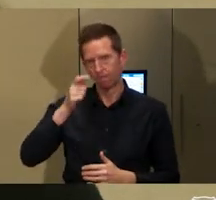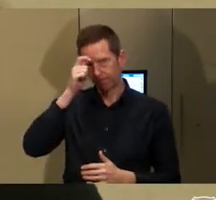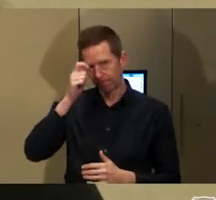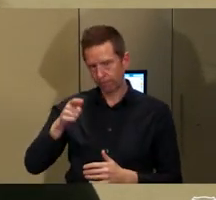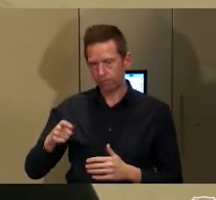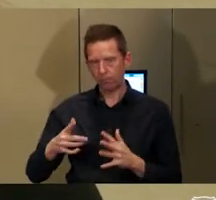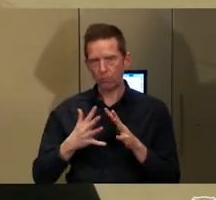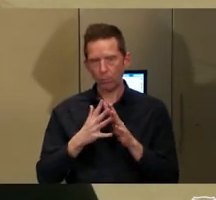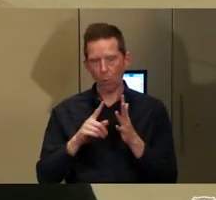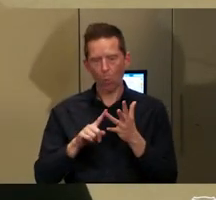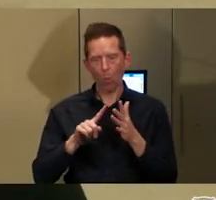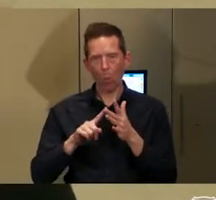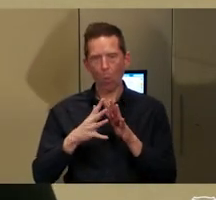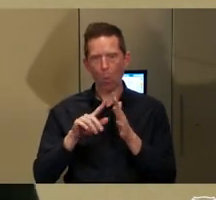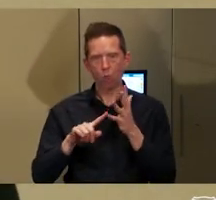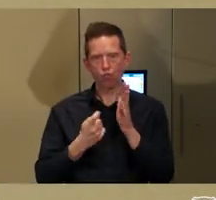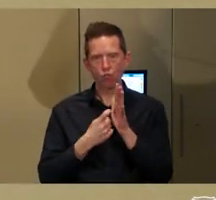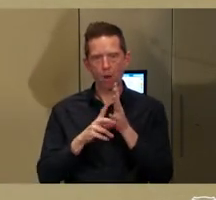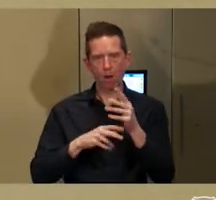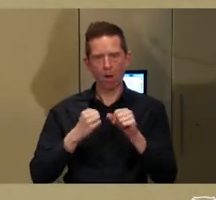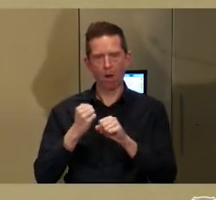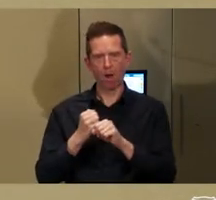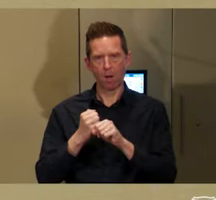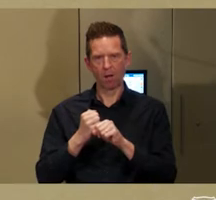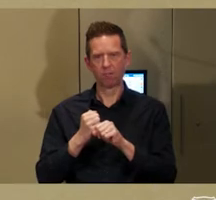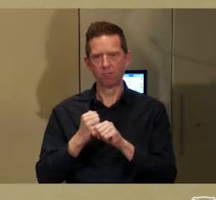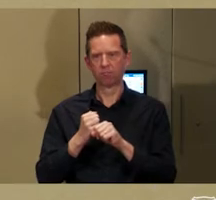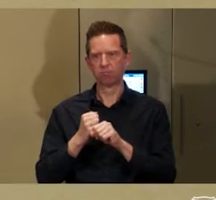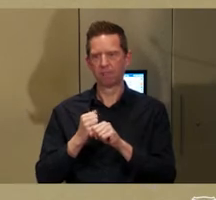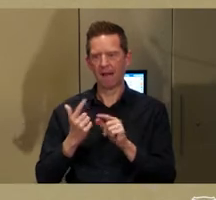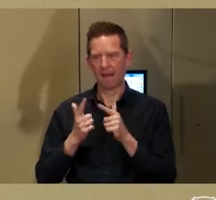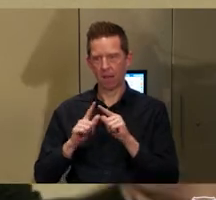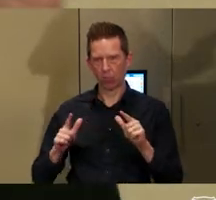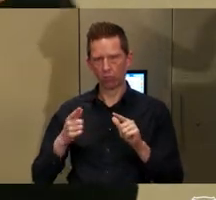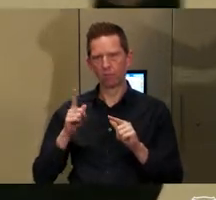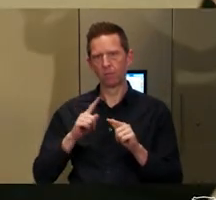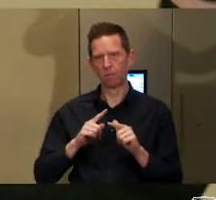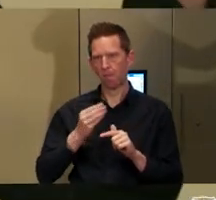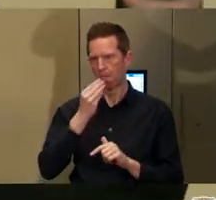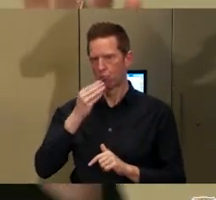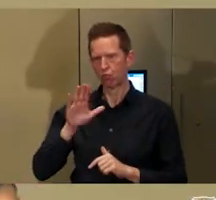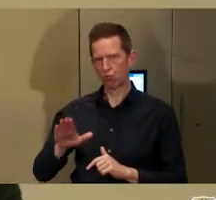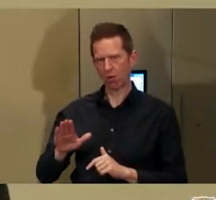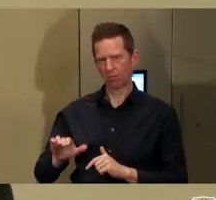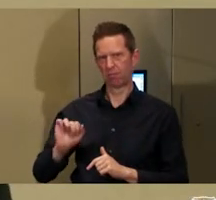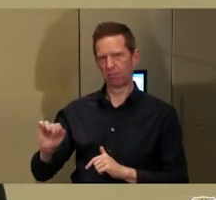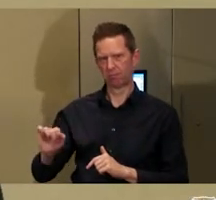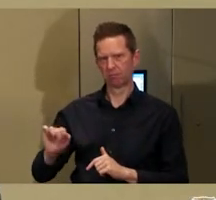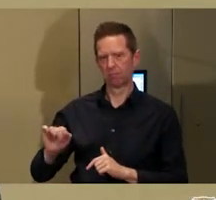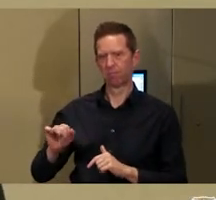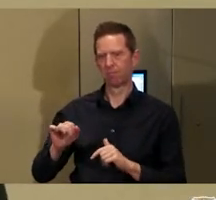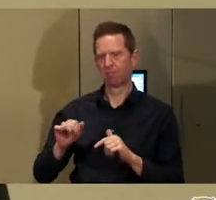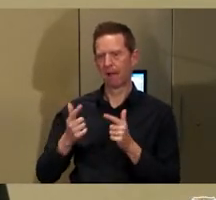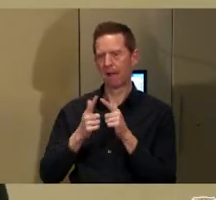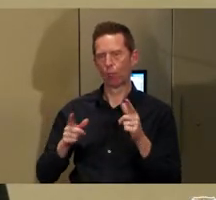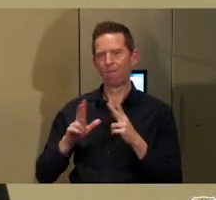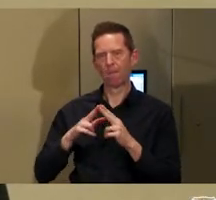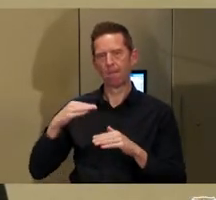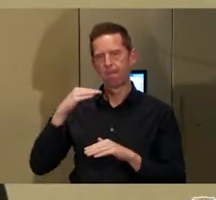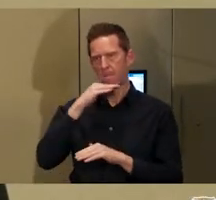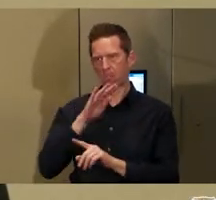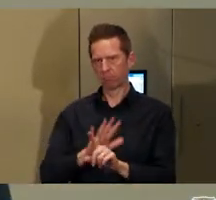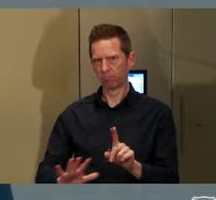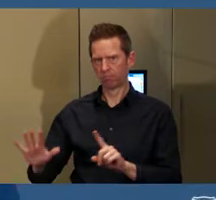language as the language of this land, and also Boon Wurrung as well as a language of the broader Melbourne area.